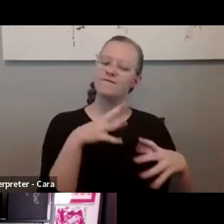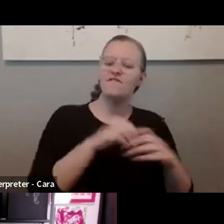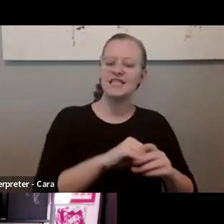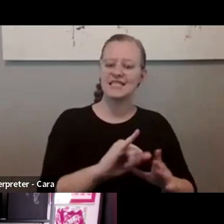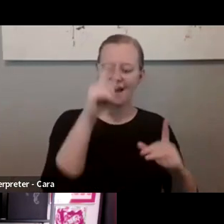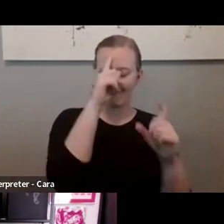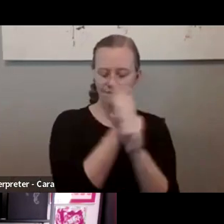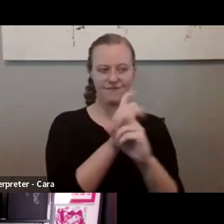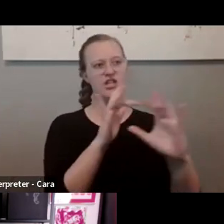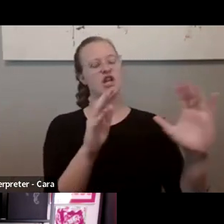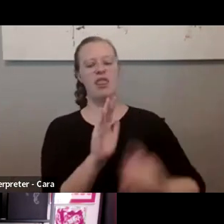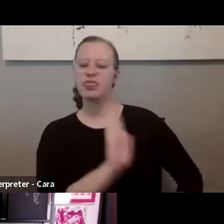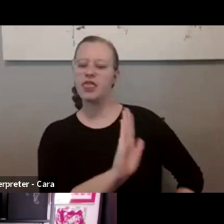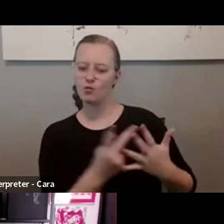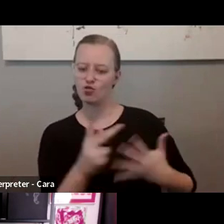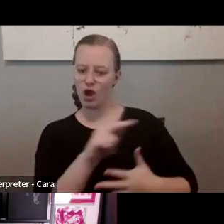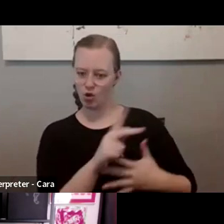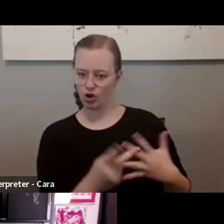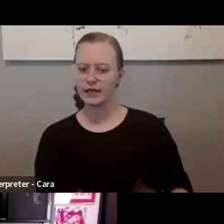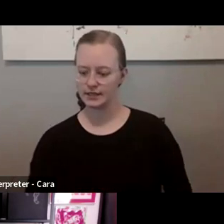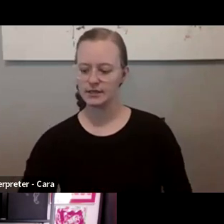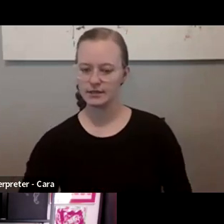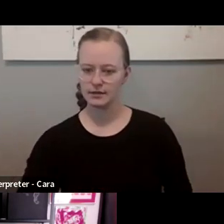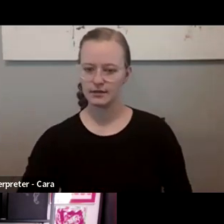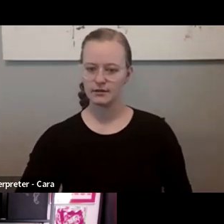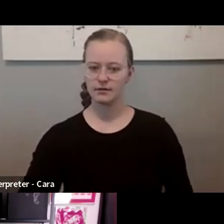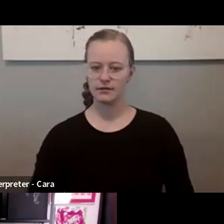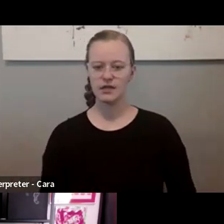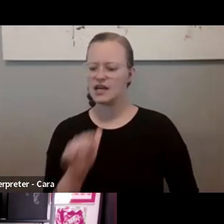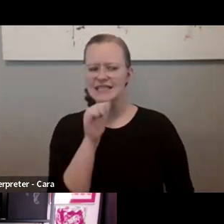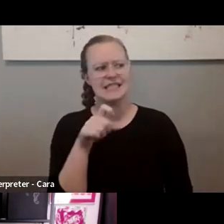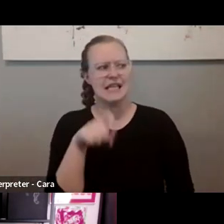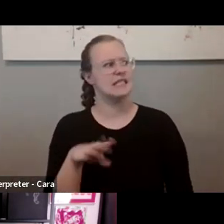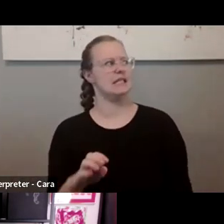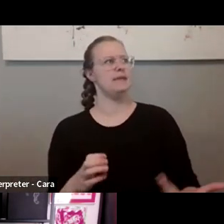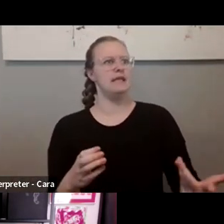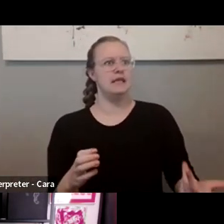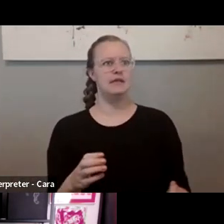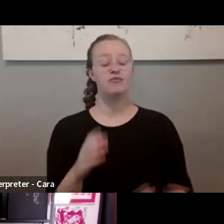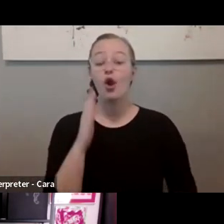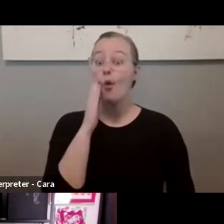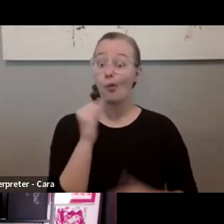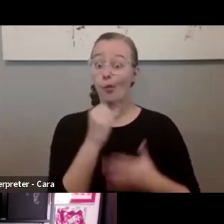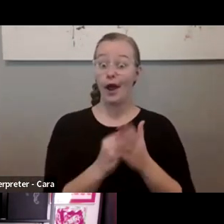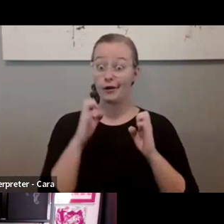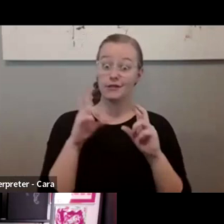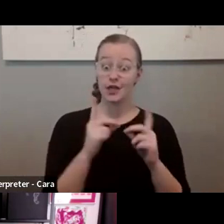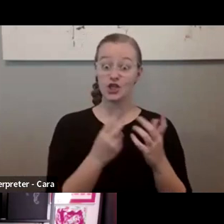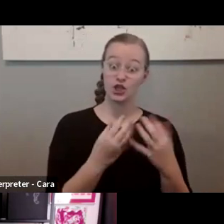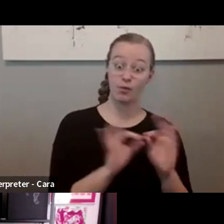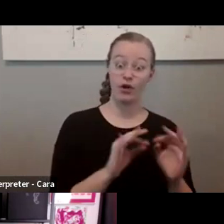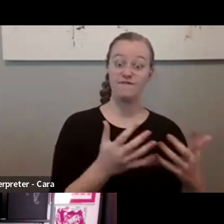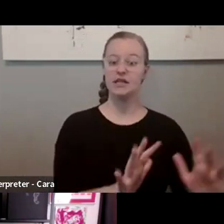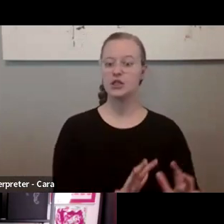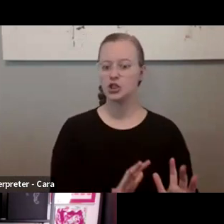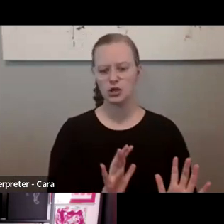of what those priorities are. If it doesn't have to just be like here's how white arts education is so important for young people, but